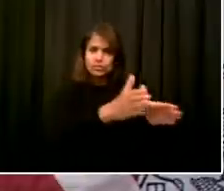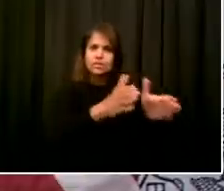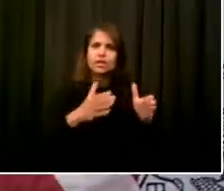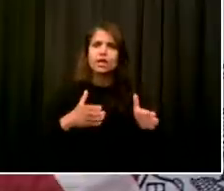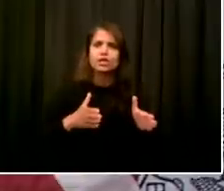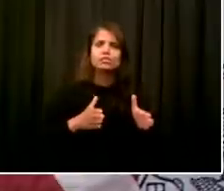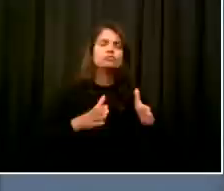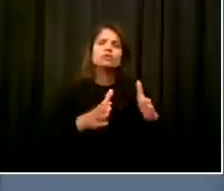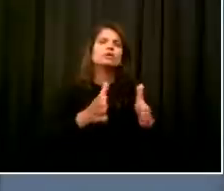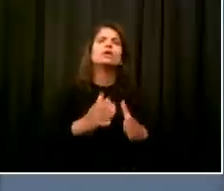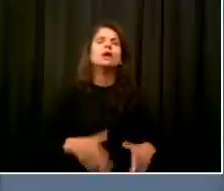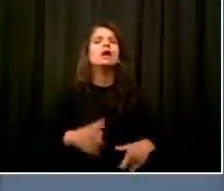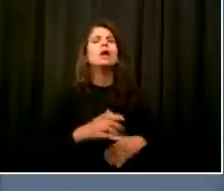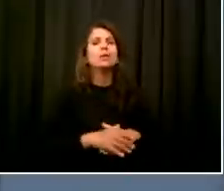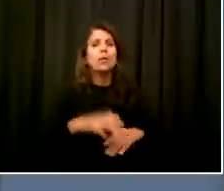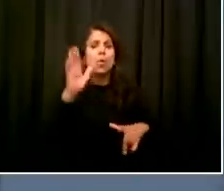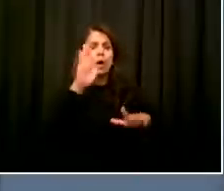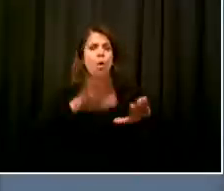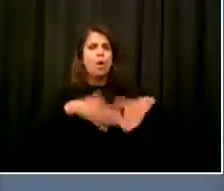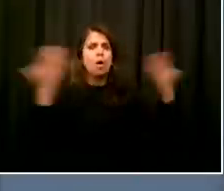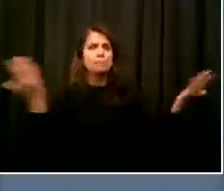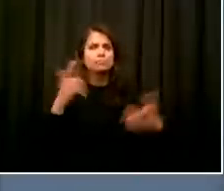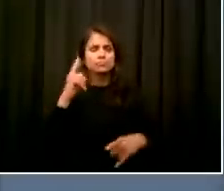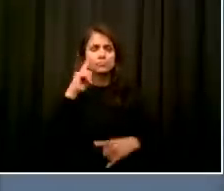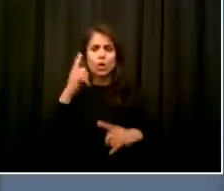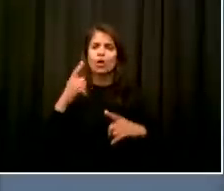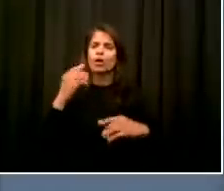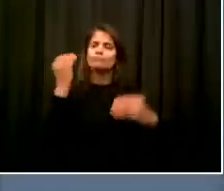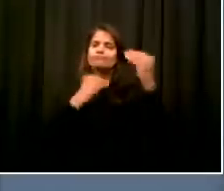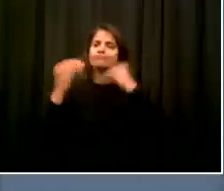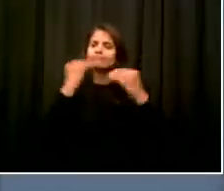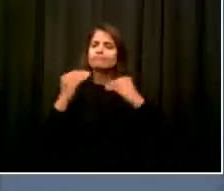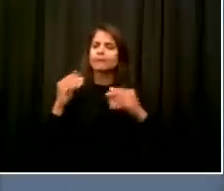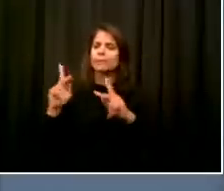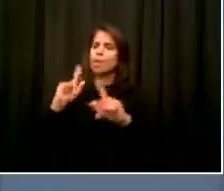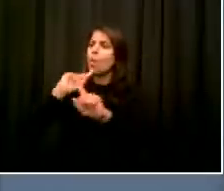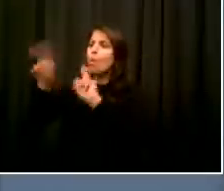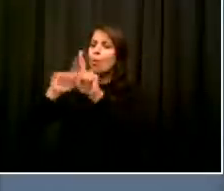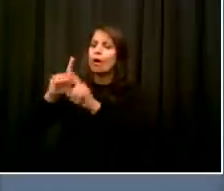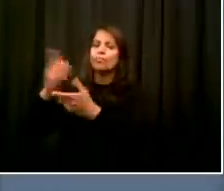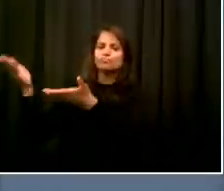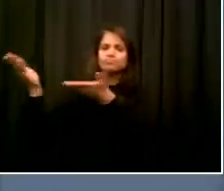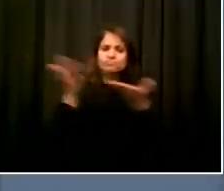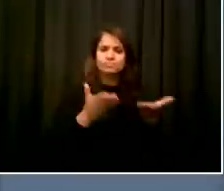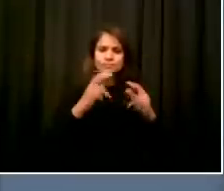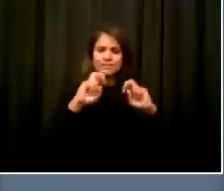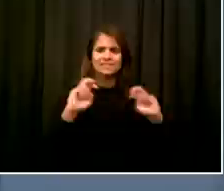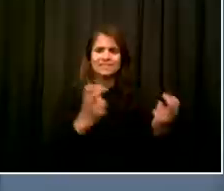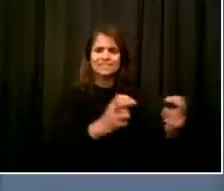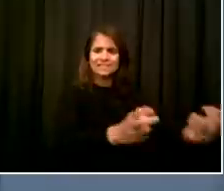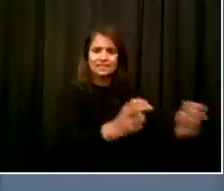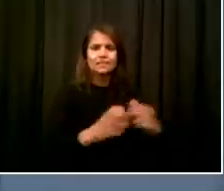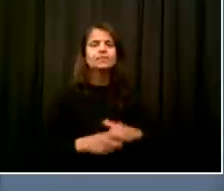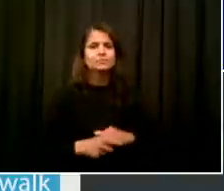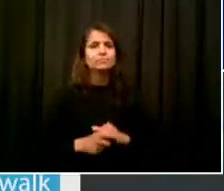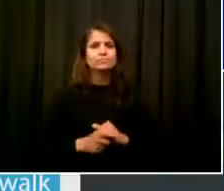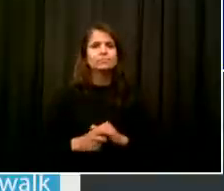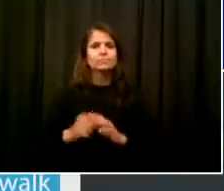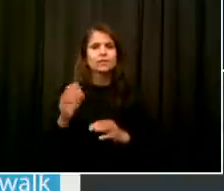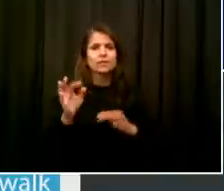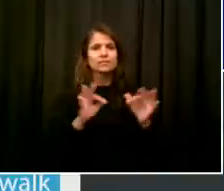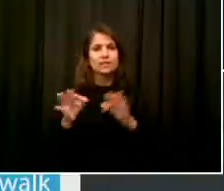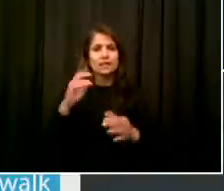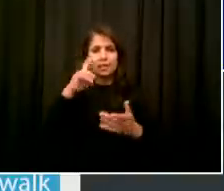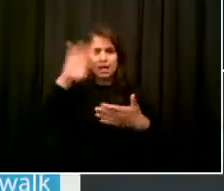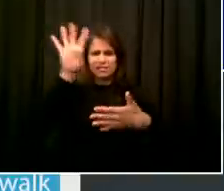Polly Trottenberg. I think, Mr. Mayor, maybe we'll put up the next slide. And this is, this is just a graphic to help folks think this year. And I want to echo what the mayor said. This is a